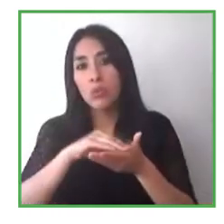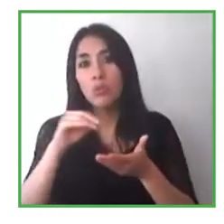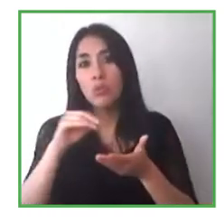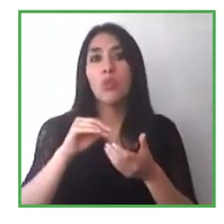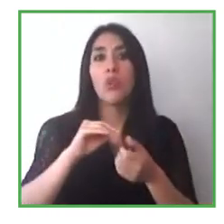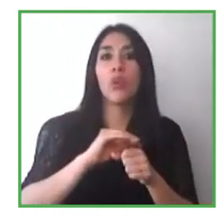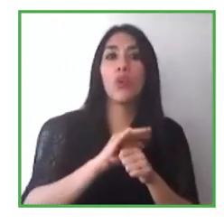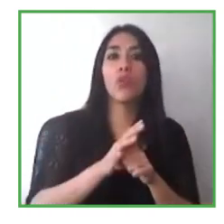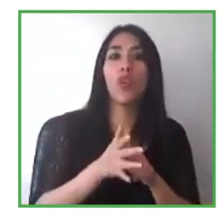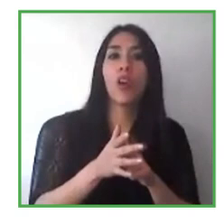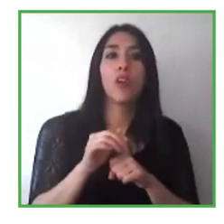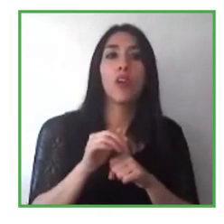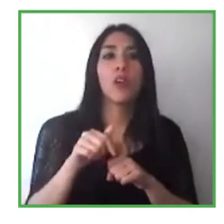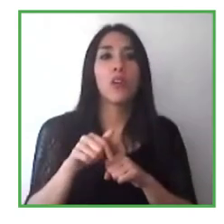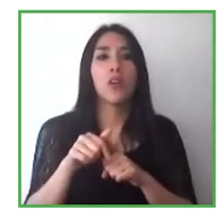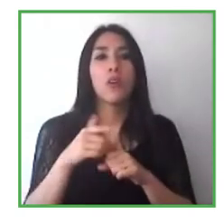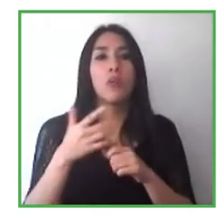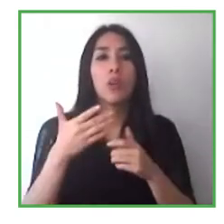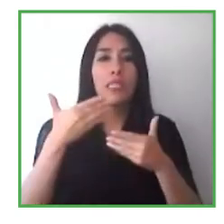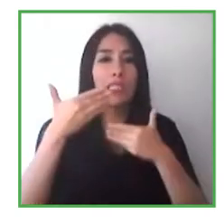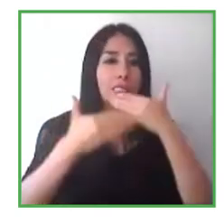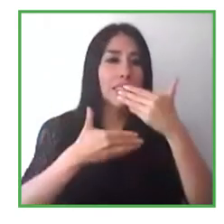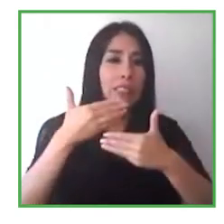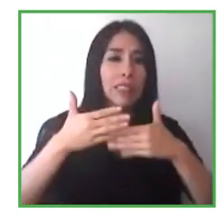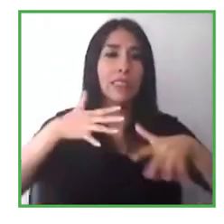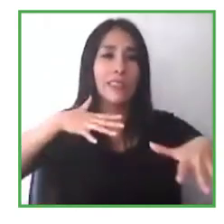roles? Jessica, I'll start with you.